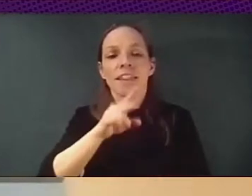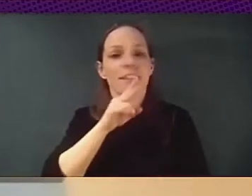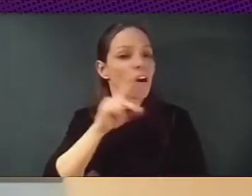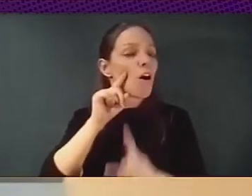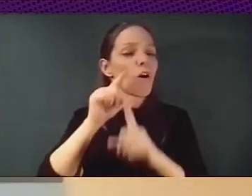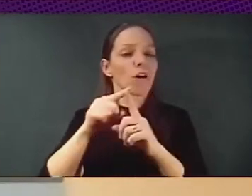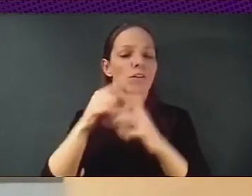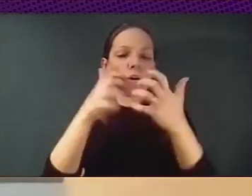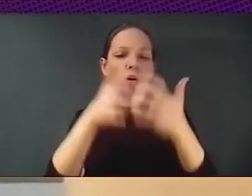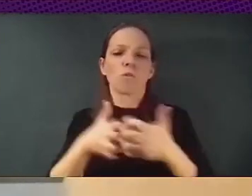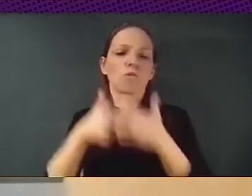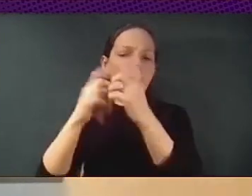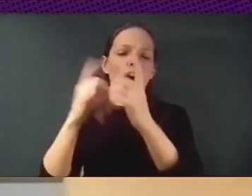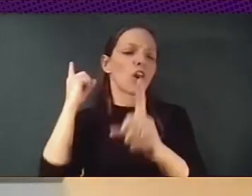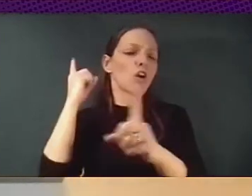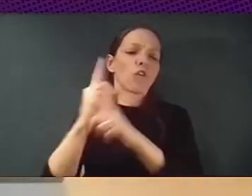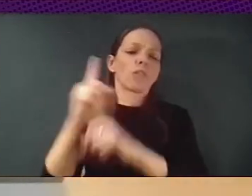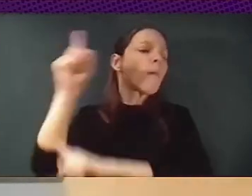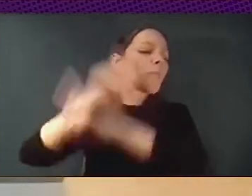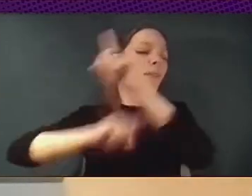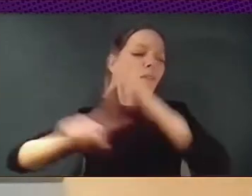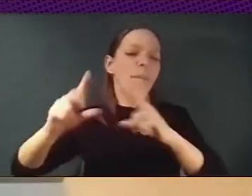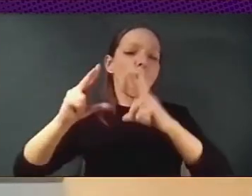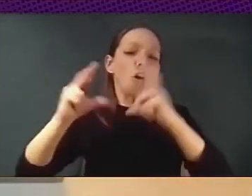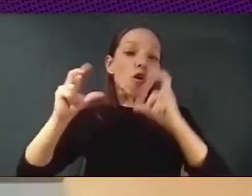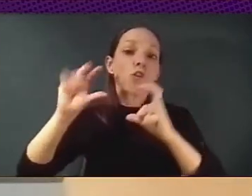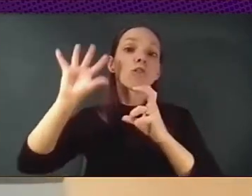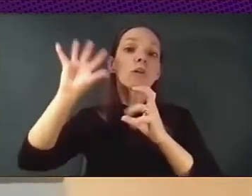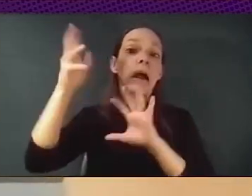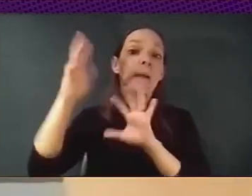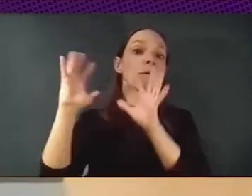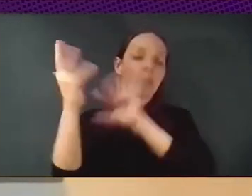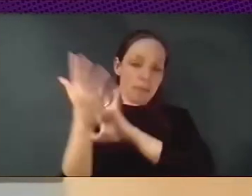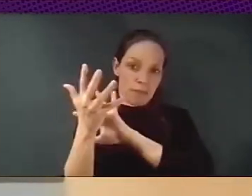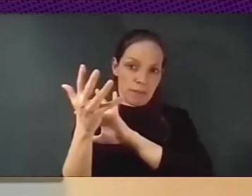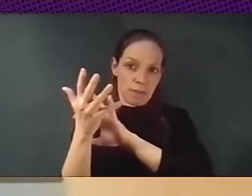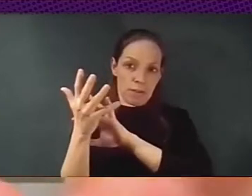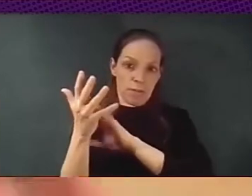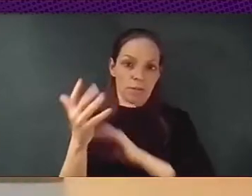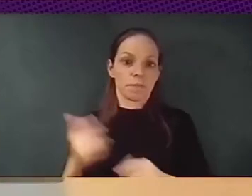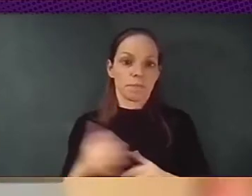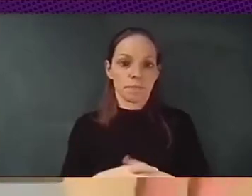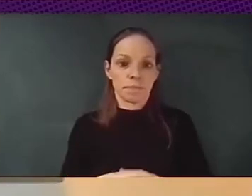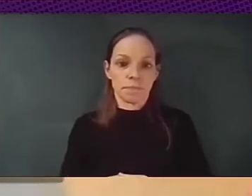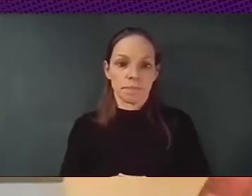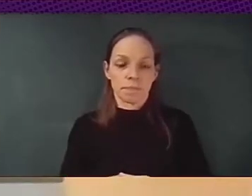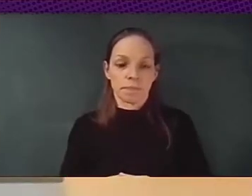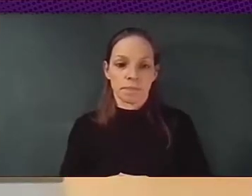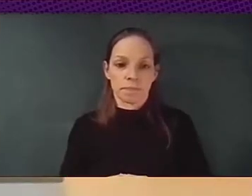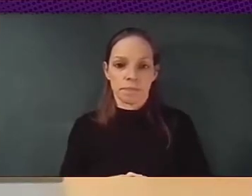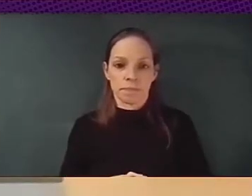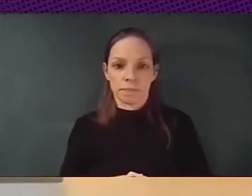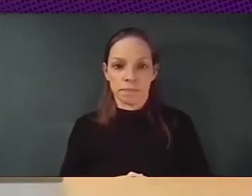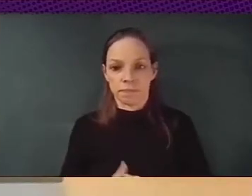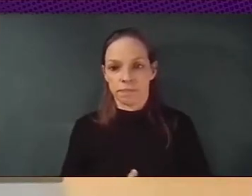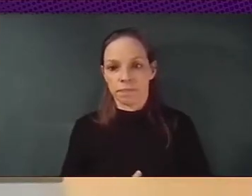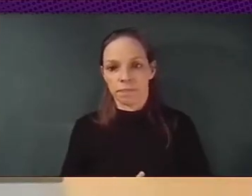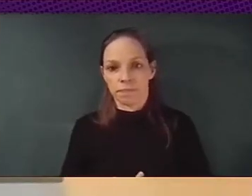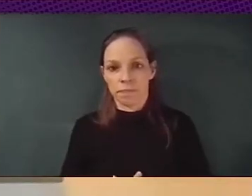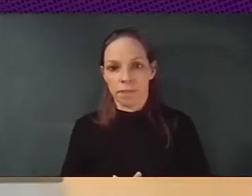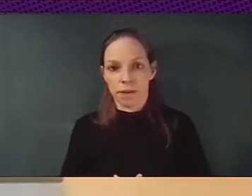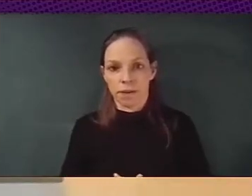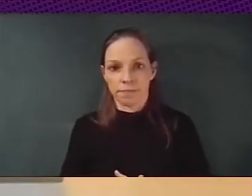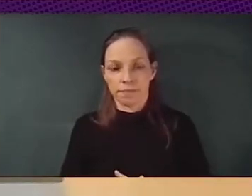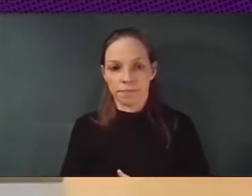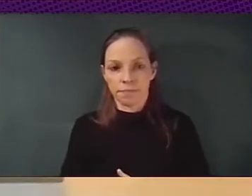to, you know, to have this critical infrastructure and services exploited under the model of the big